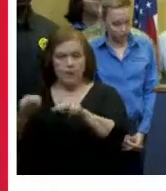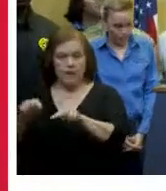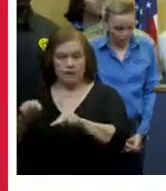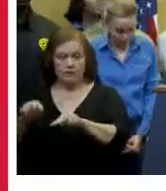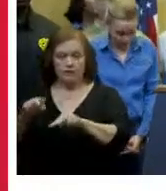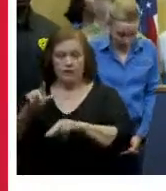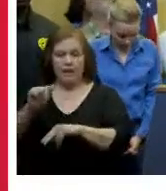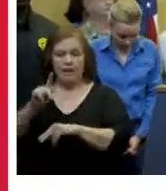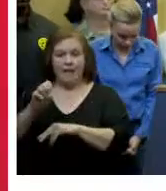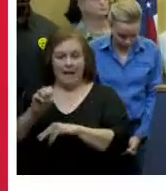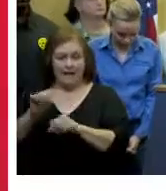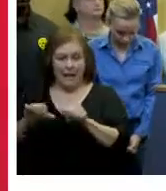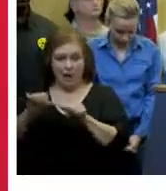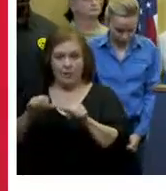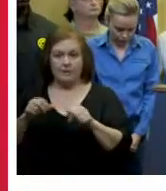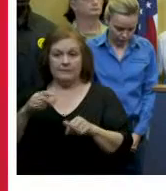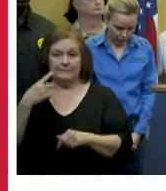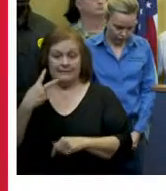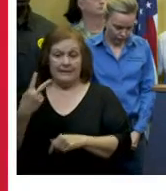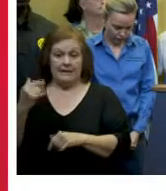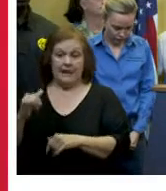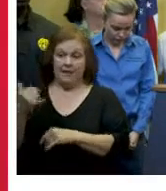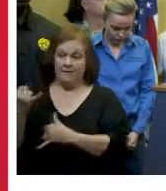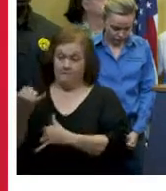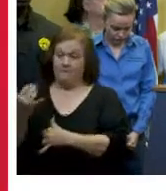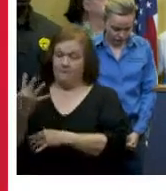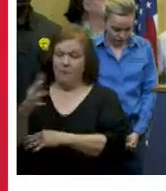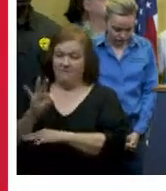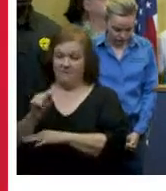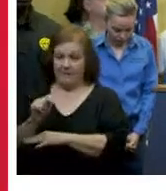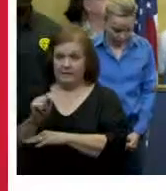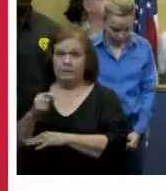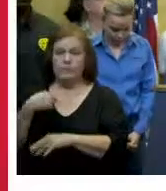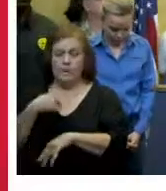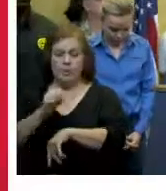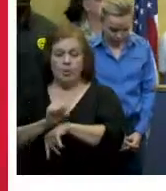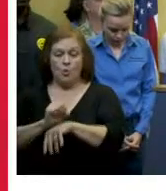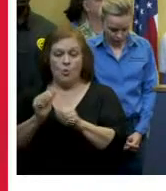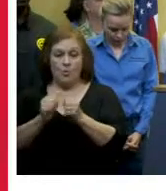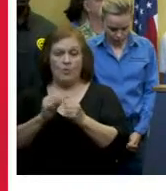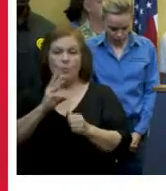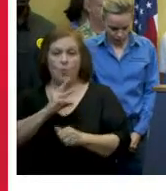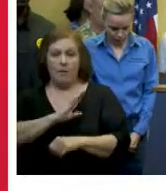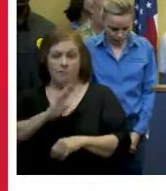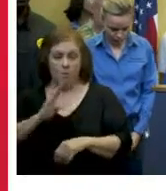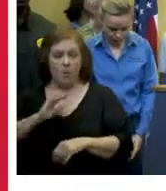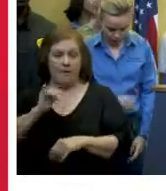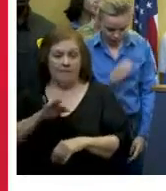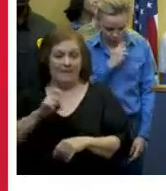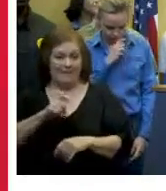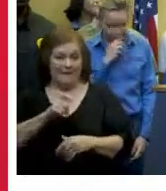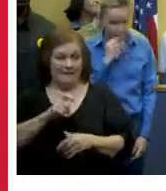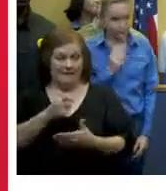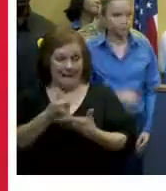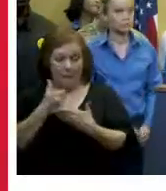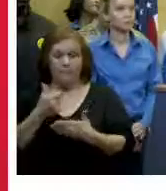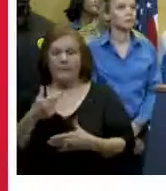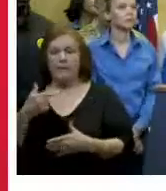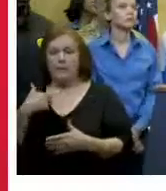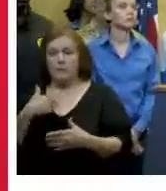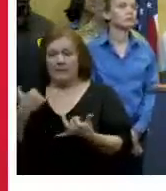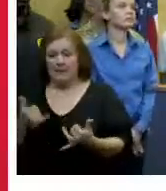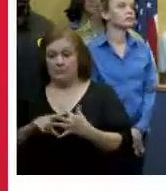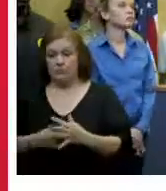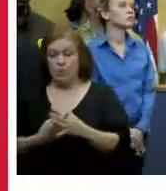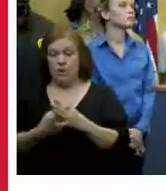two stations the trigger for those is four feet and we'll work that with sewage and water board if the need arises we've also started closure